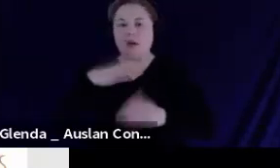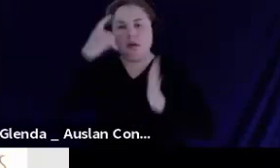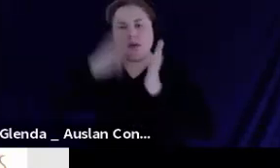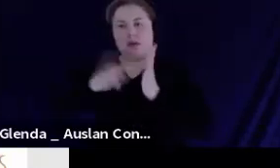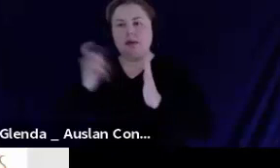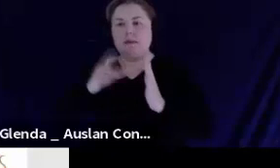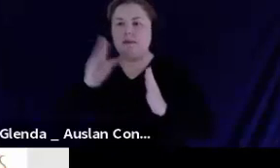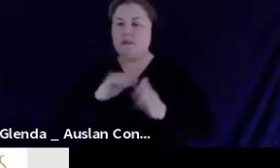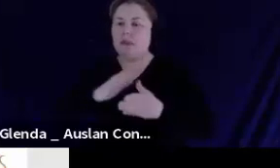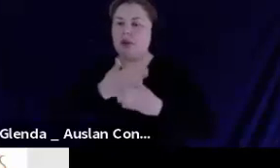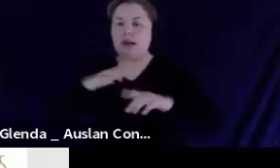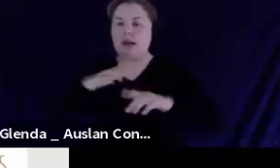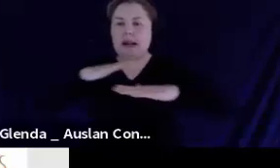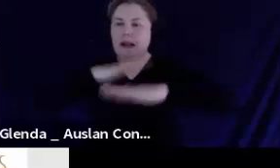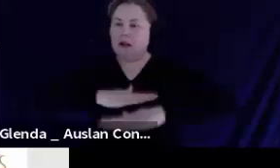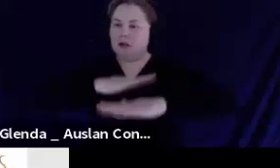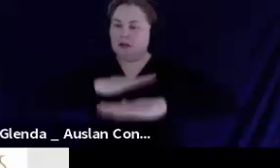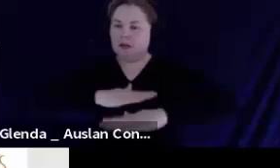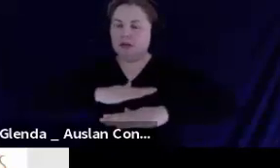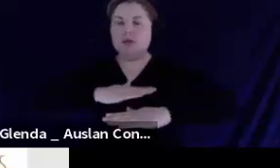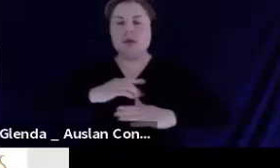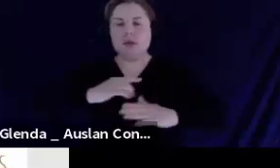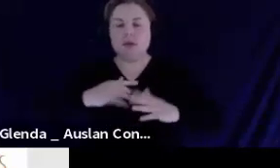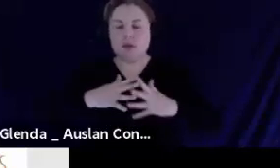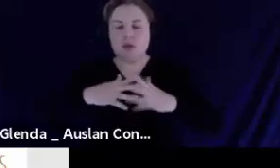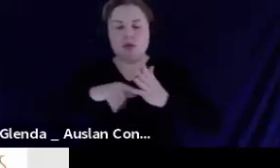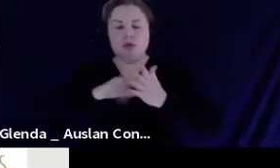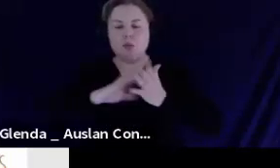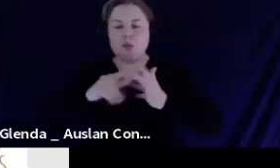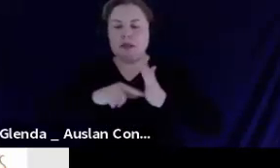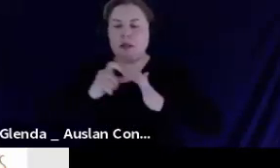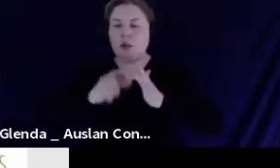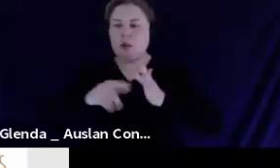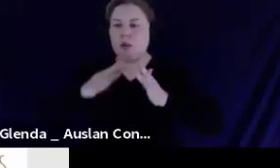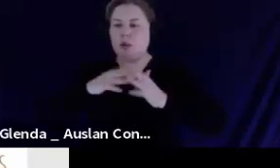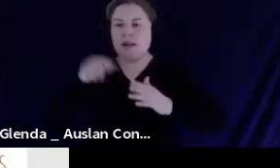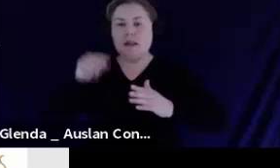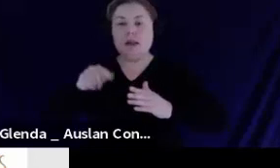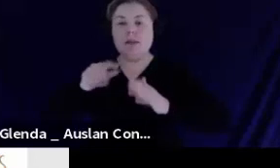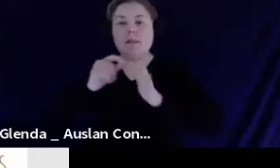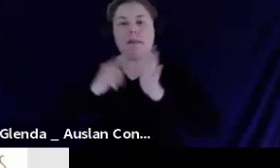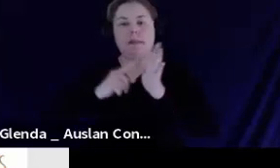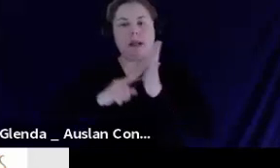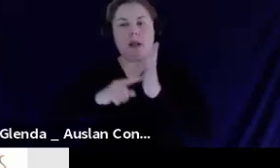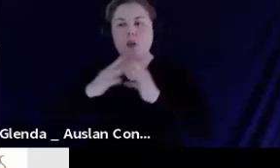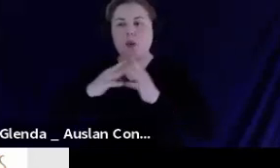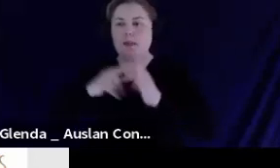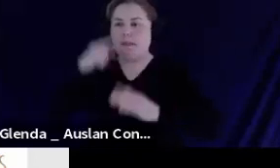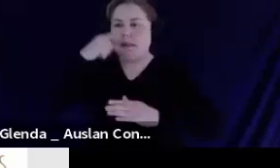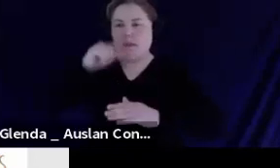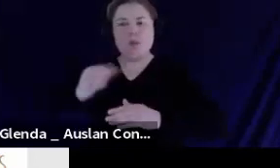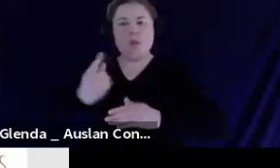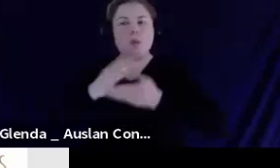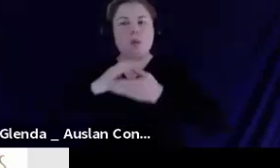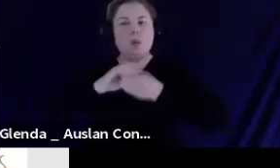sea and waterways. I want to acknowledge with deep respect the traditional custodians of the land, the Palawa people. I stand for a